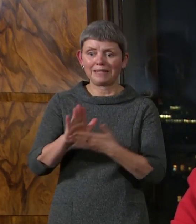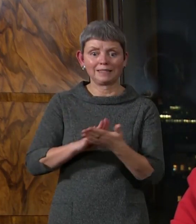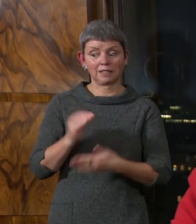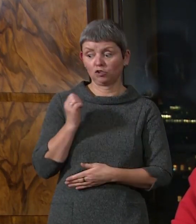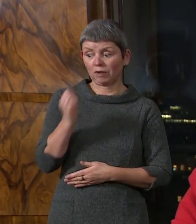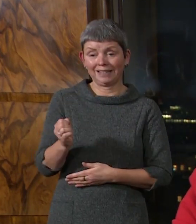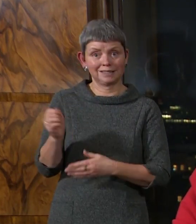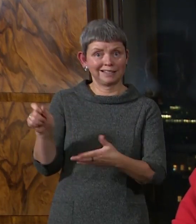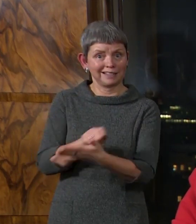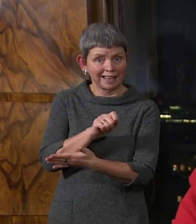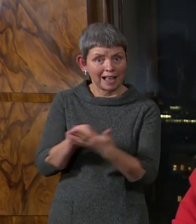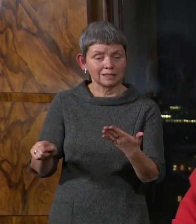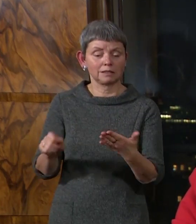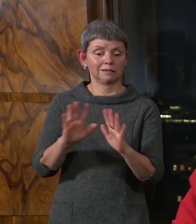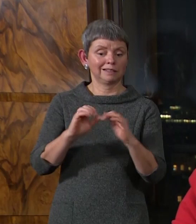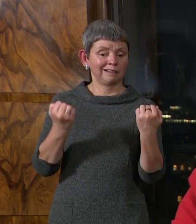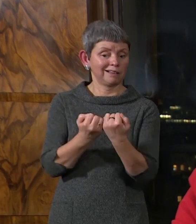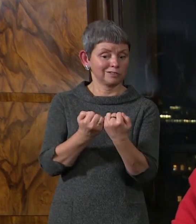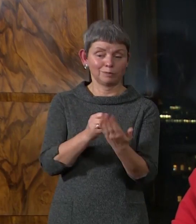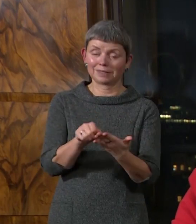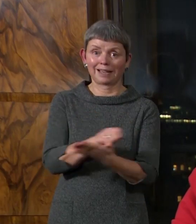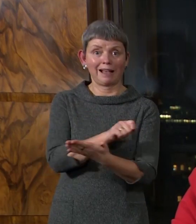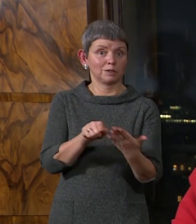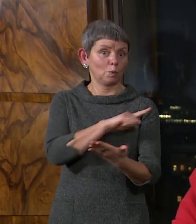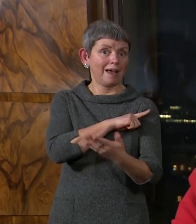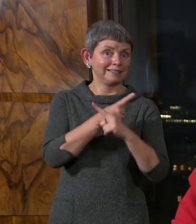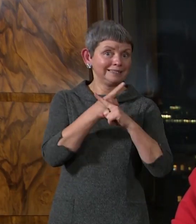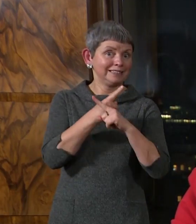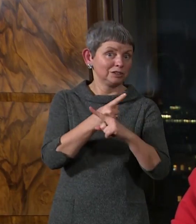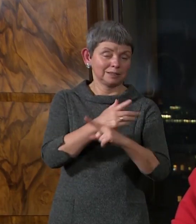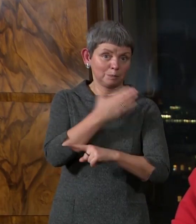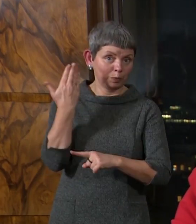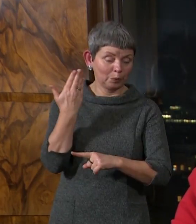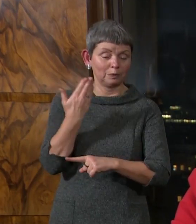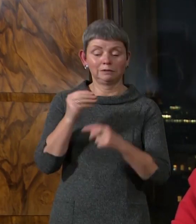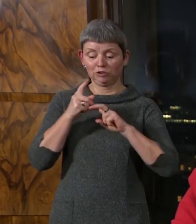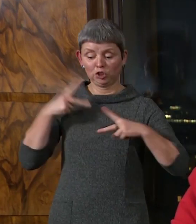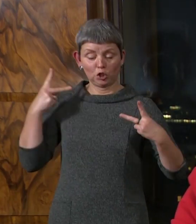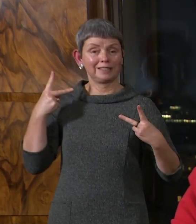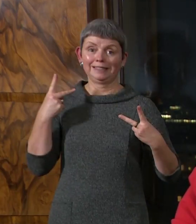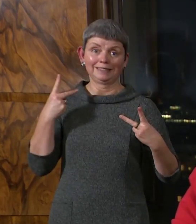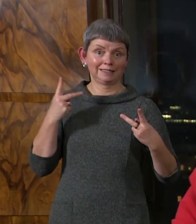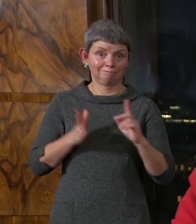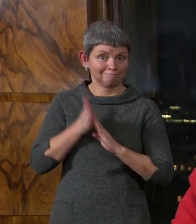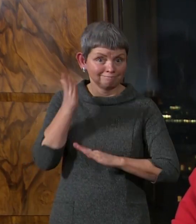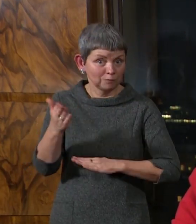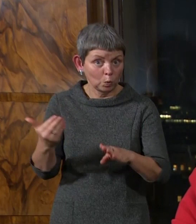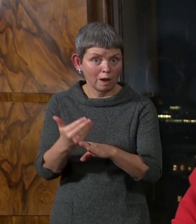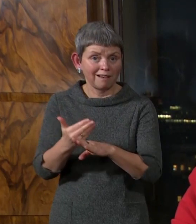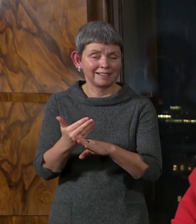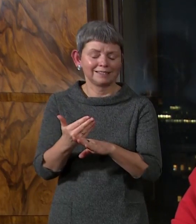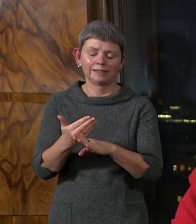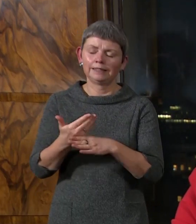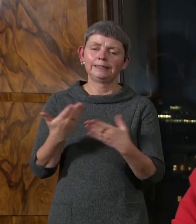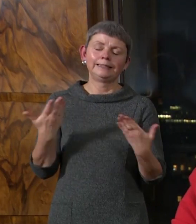without drivers, classrooms without teachers, wards without nurses and businesses without workers. That's why this